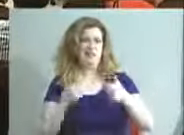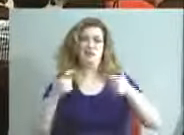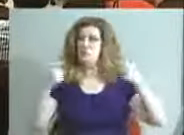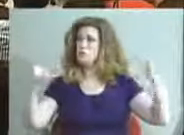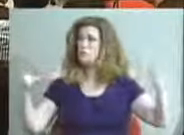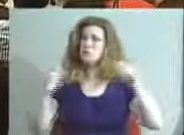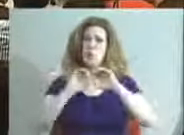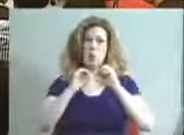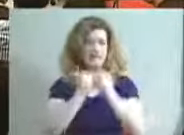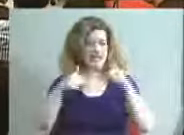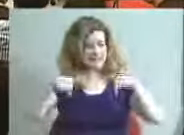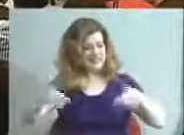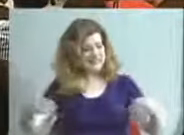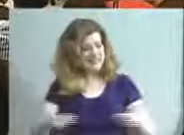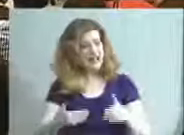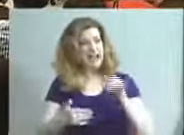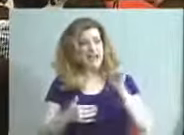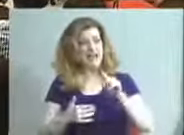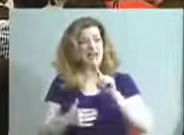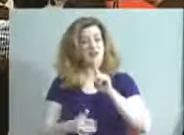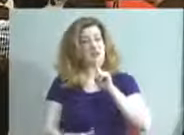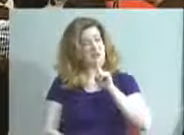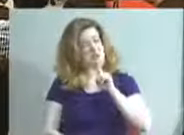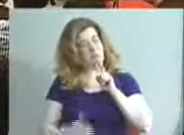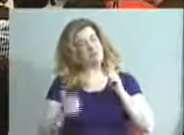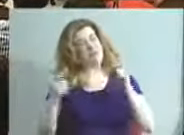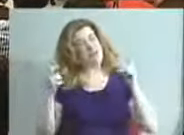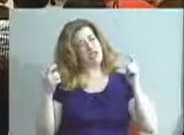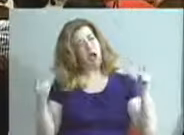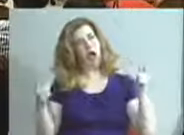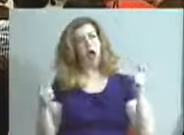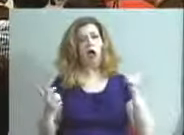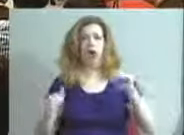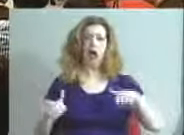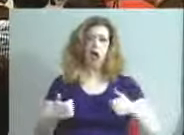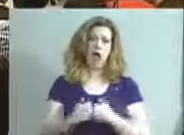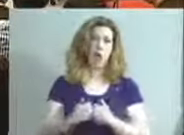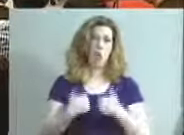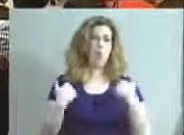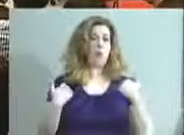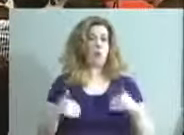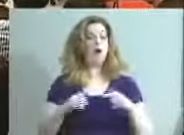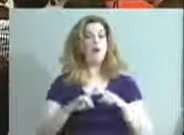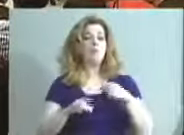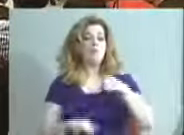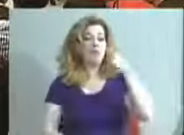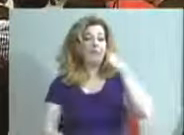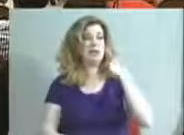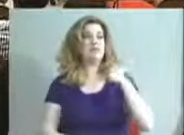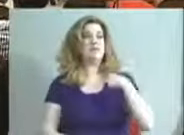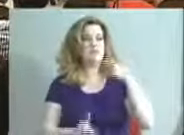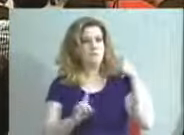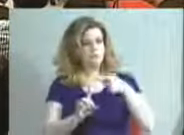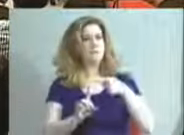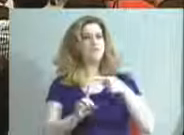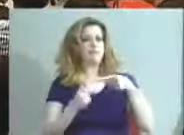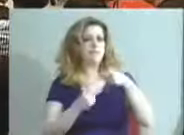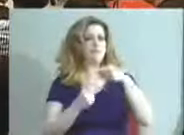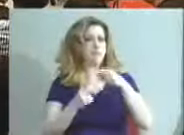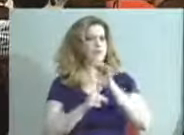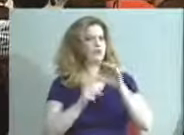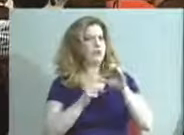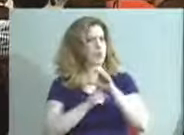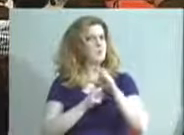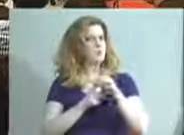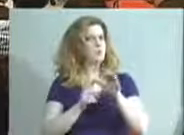organization, that is a really big challenge for us. But I think both of those pieces of climate and culture are